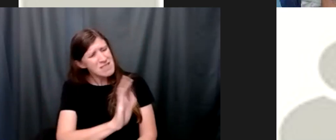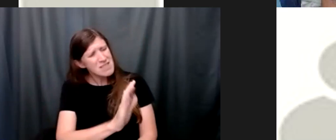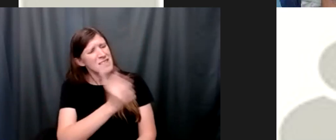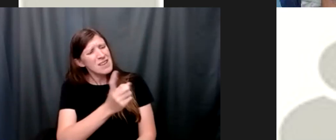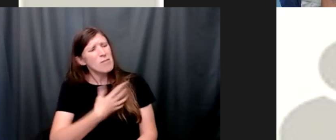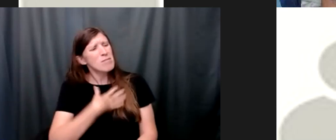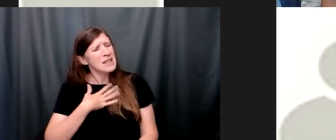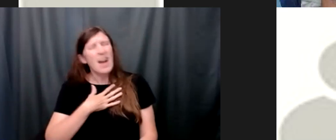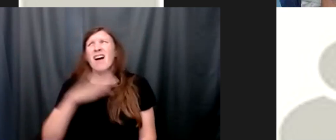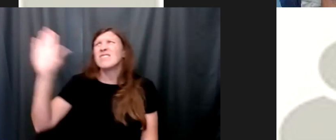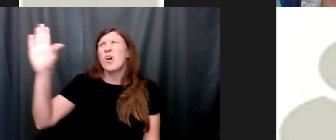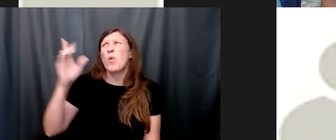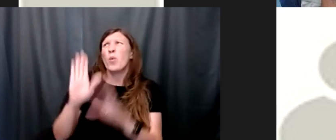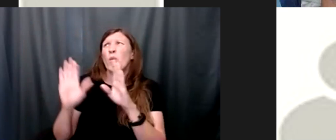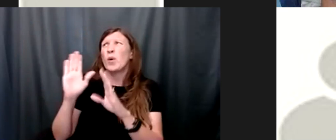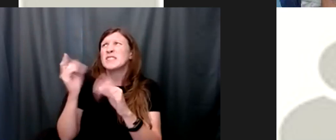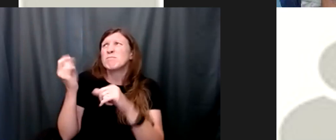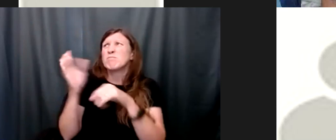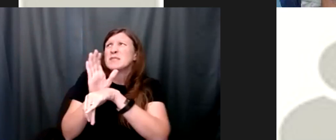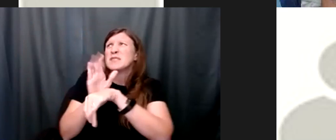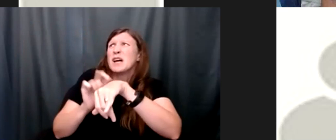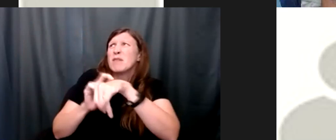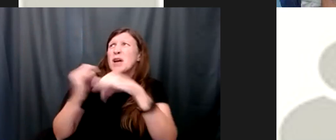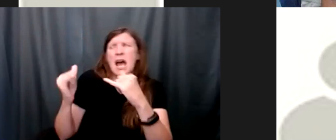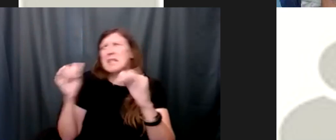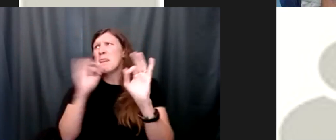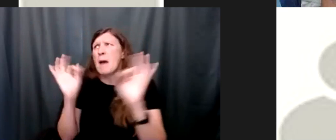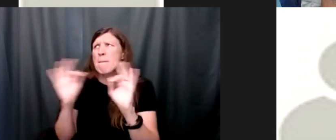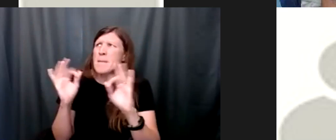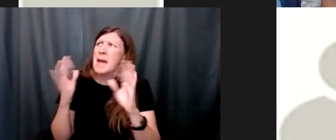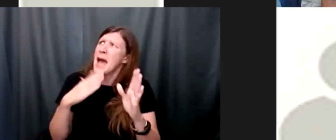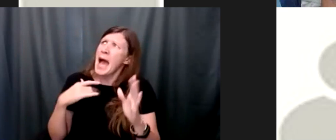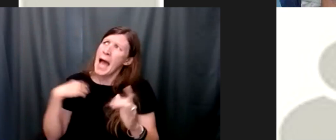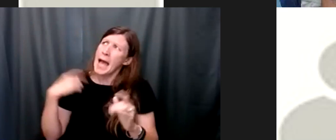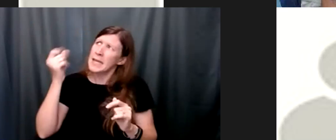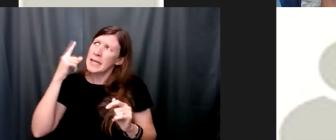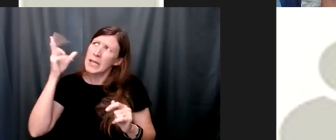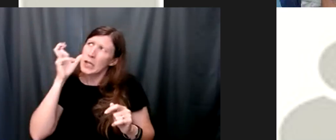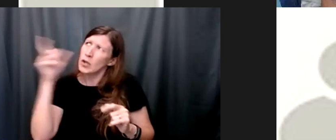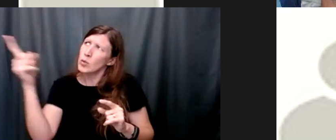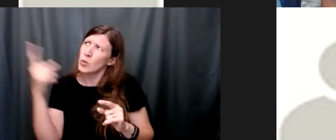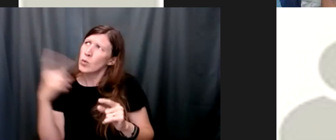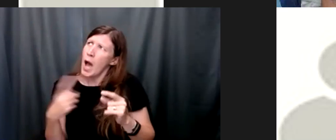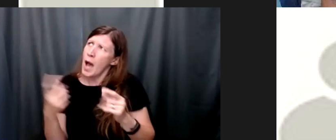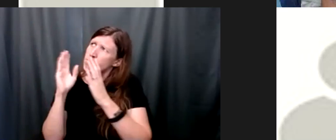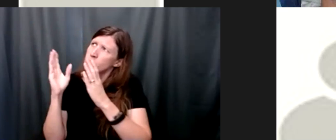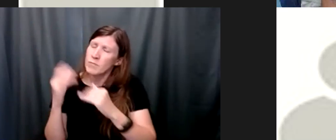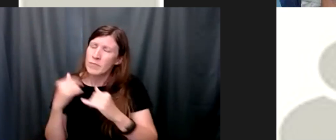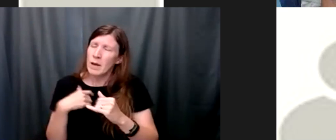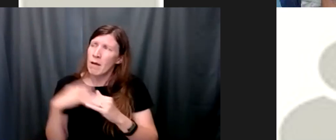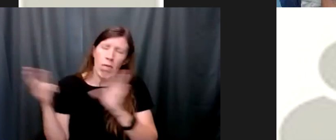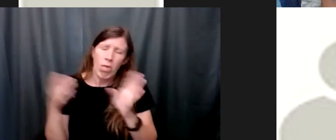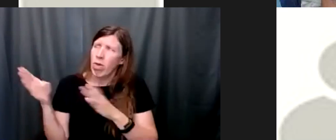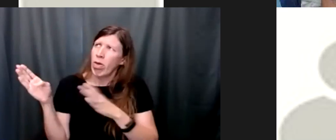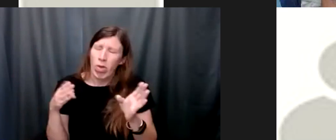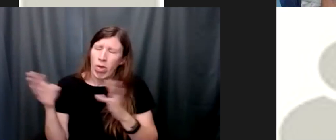just say don't worry it's just a busy season or it's not that bad i can still hear what you're saying it got so bad that